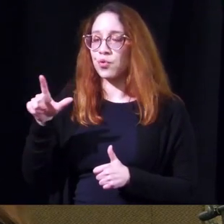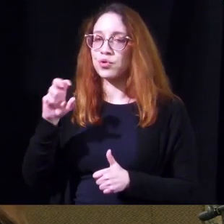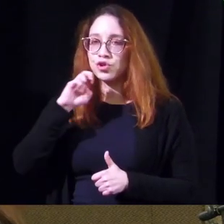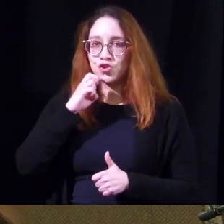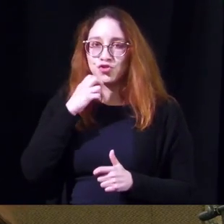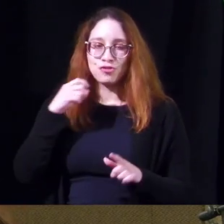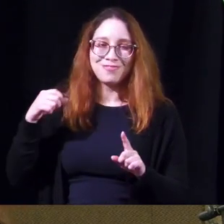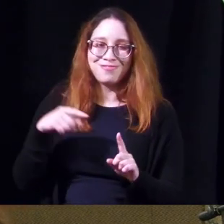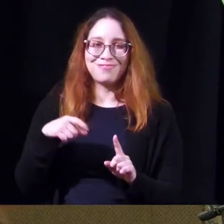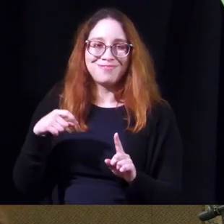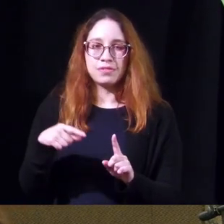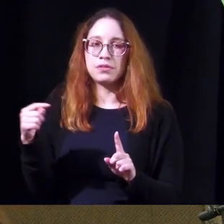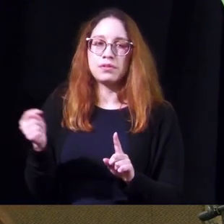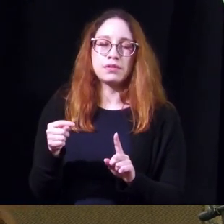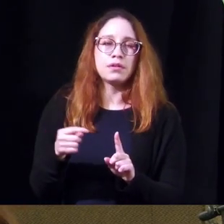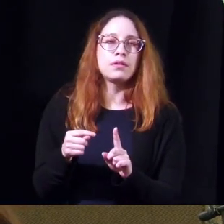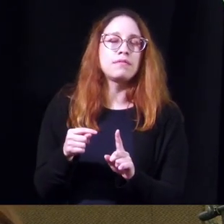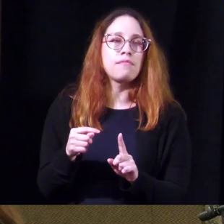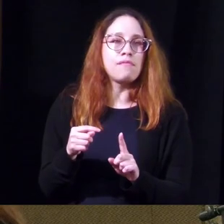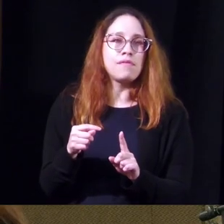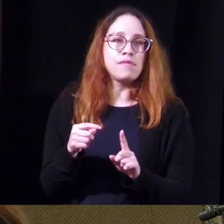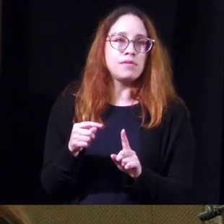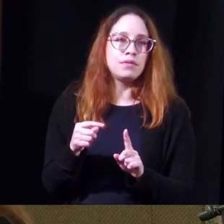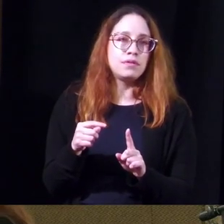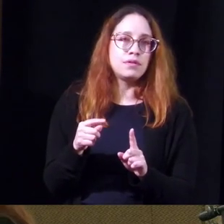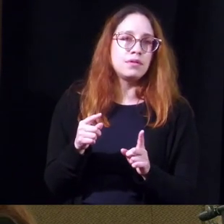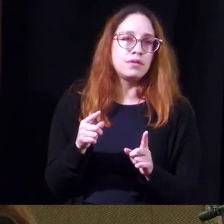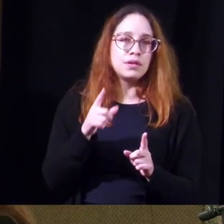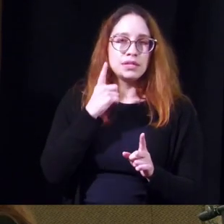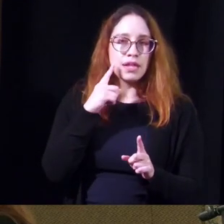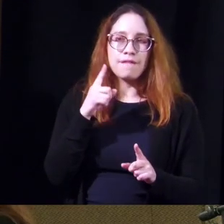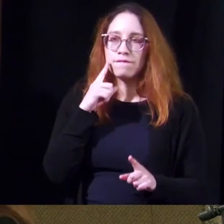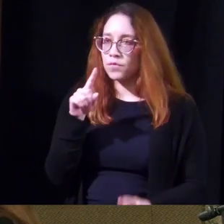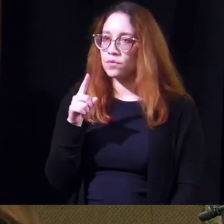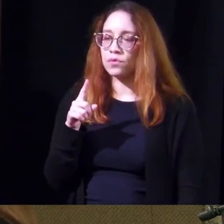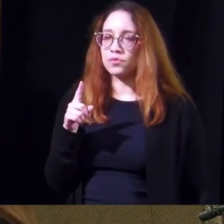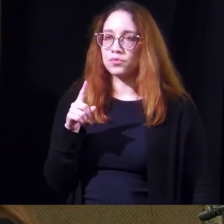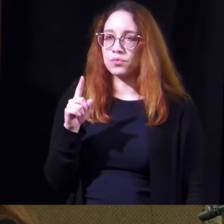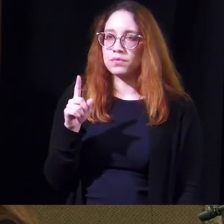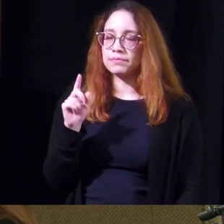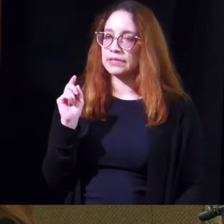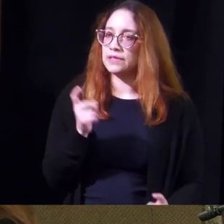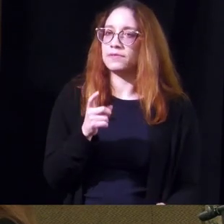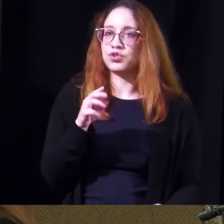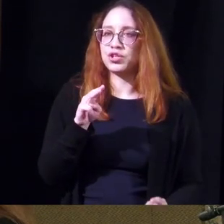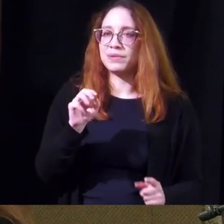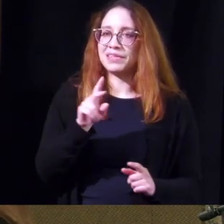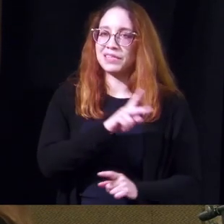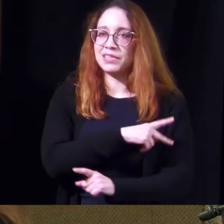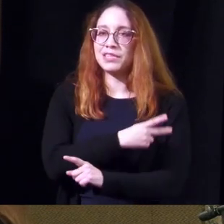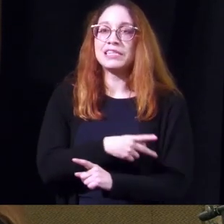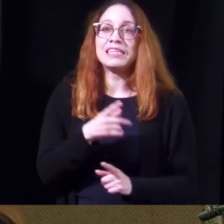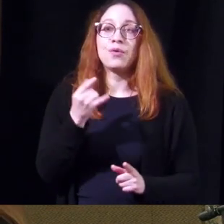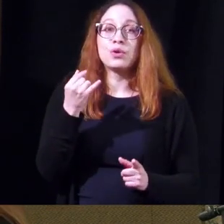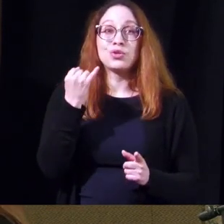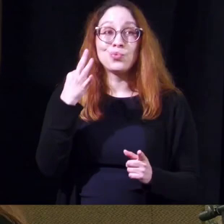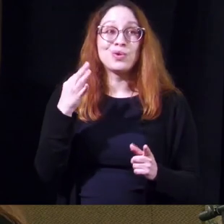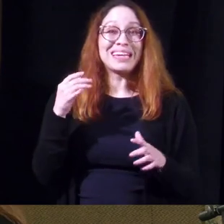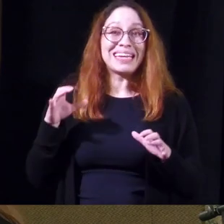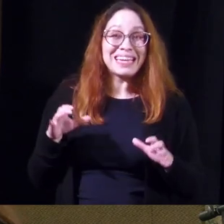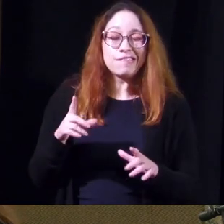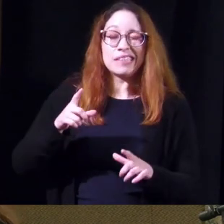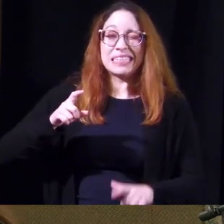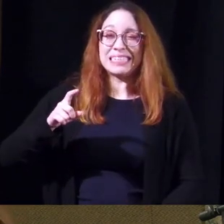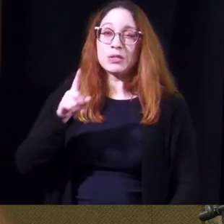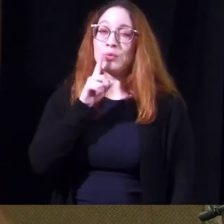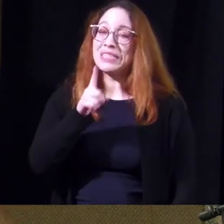understand the sacral nerve stimulation is not indicated for ms patients okay we do it out of desperation but